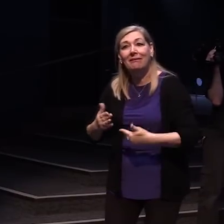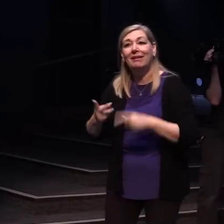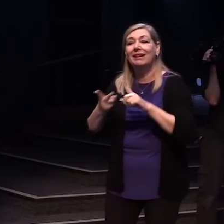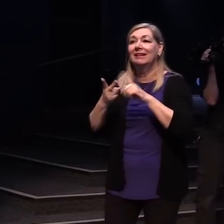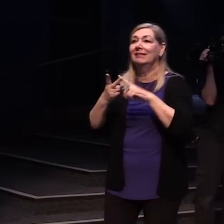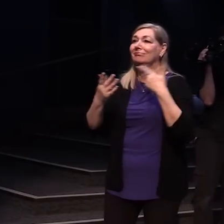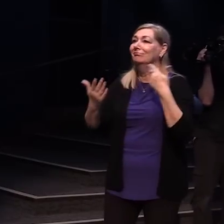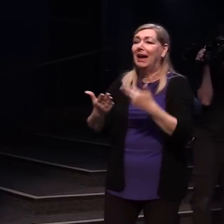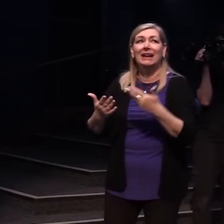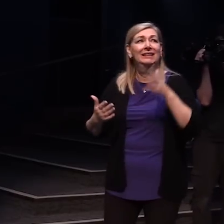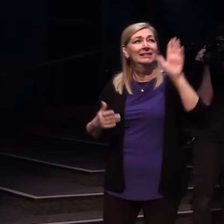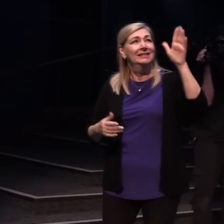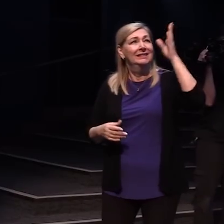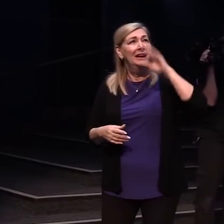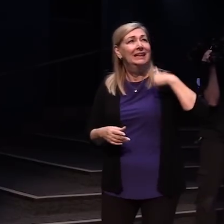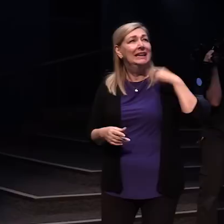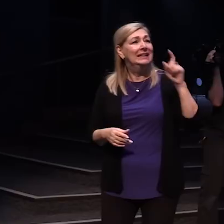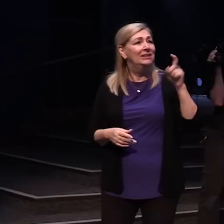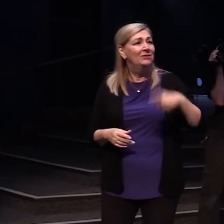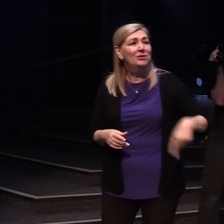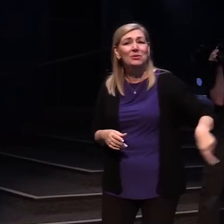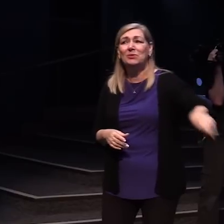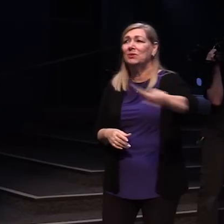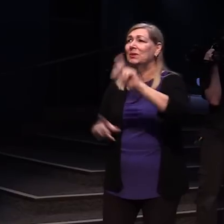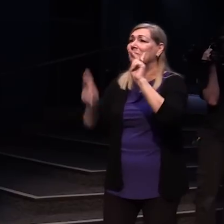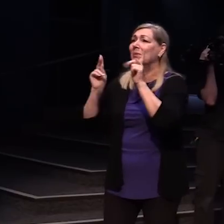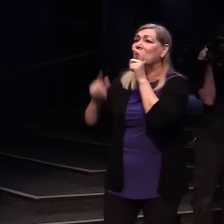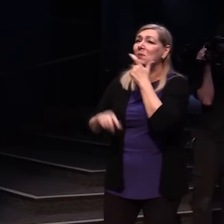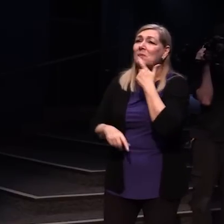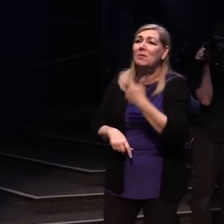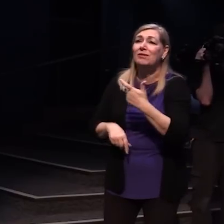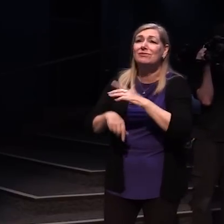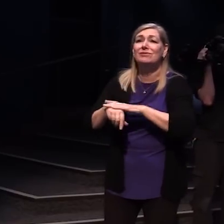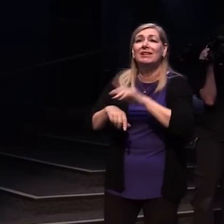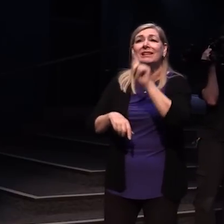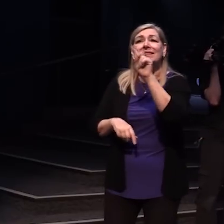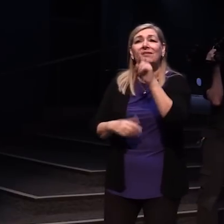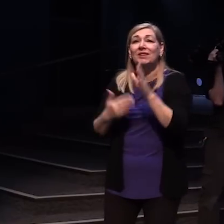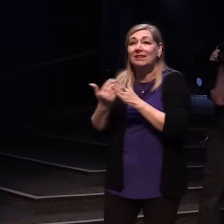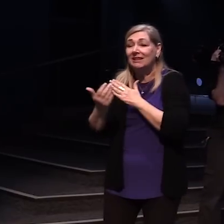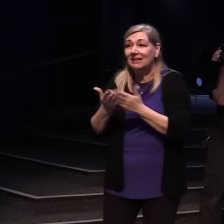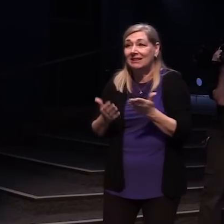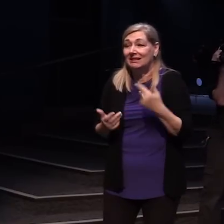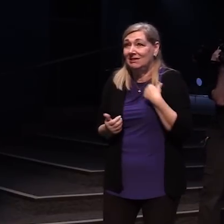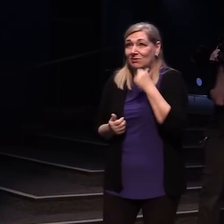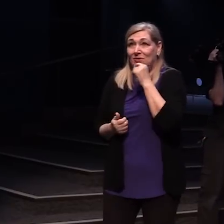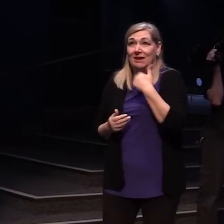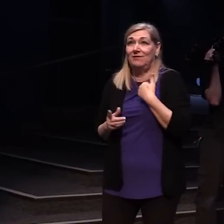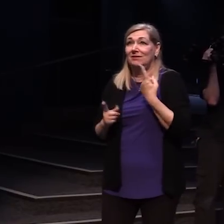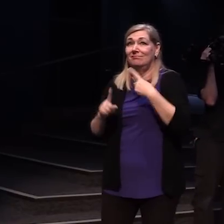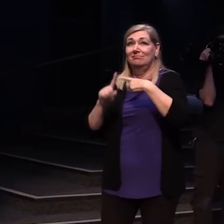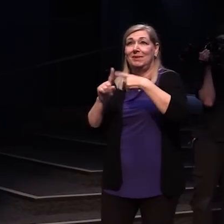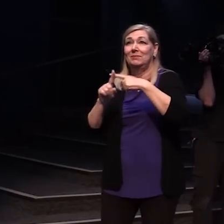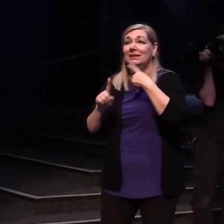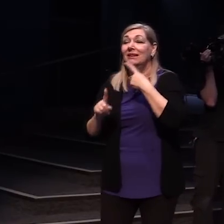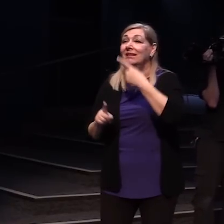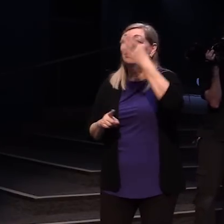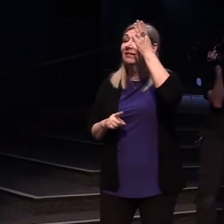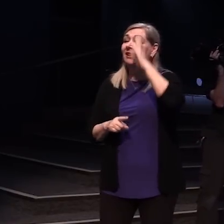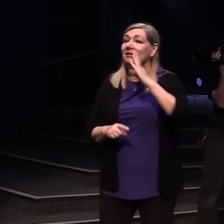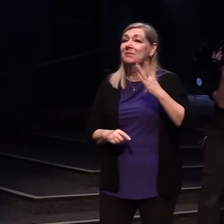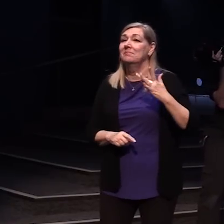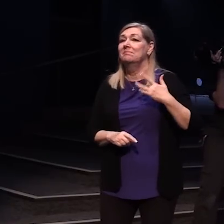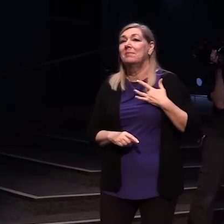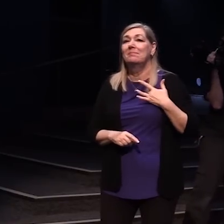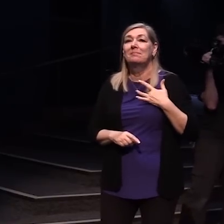God, I need a word for this group of people For everyone watching online And I don't even have a word for myself And God speaks to me But he